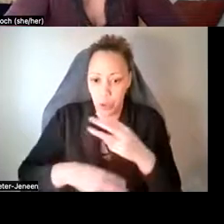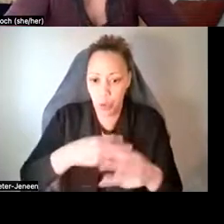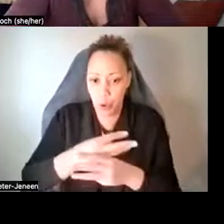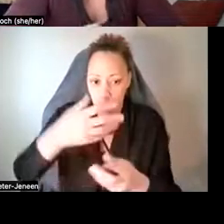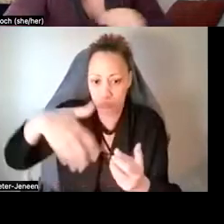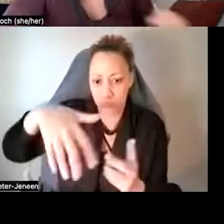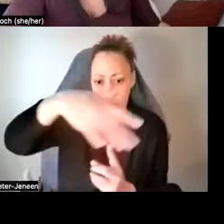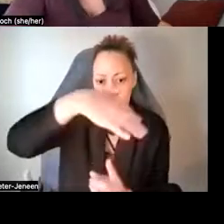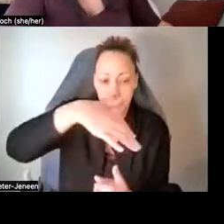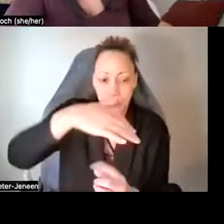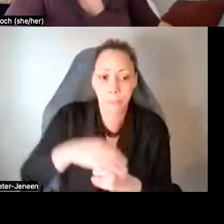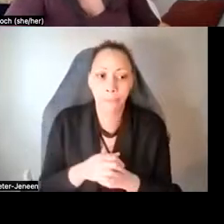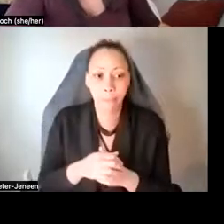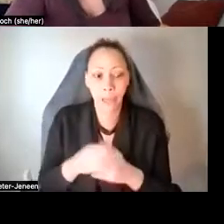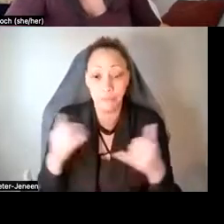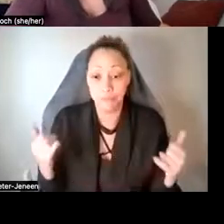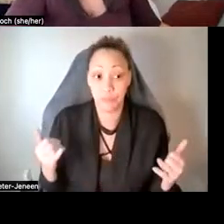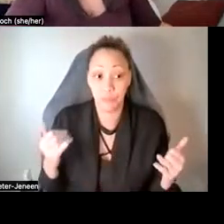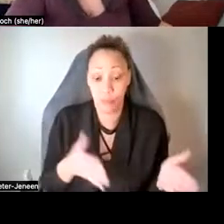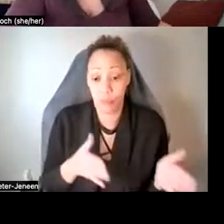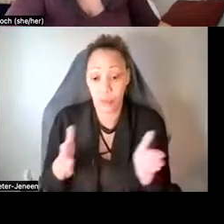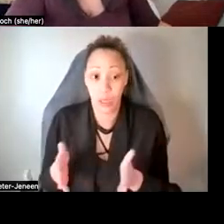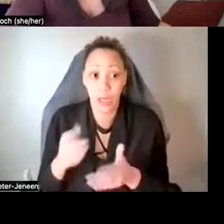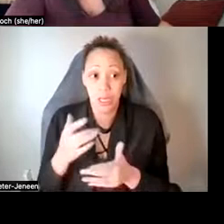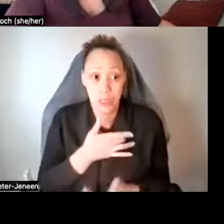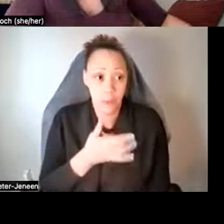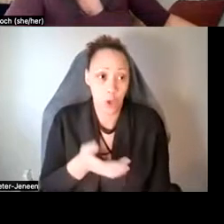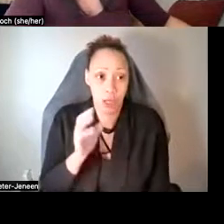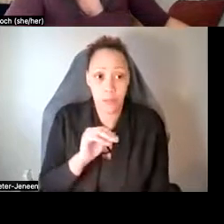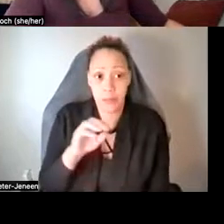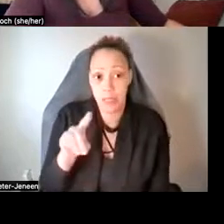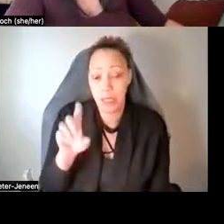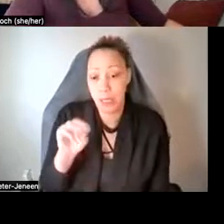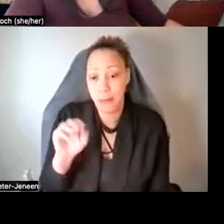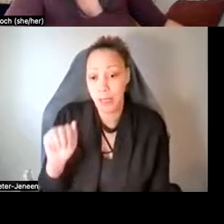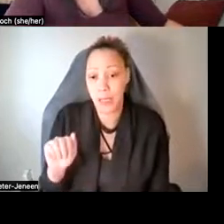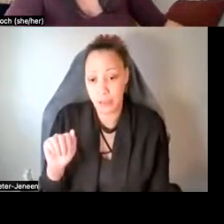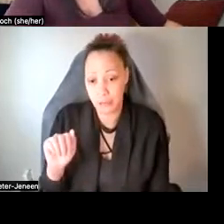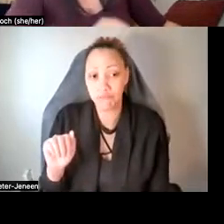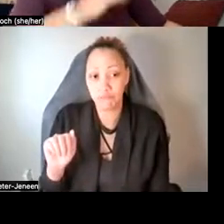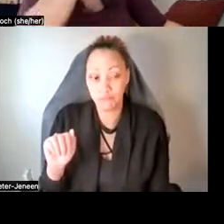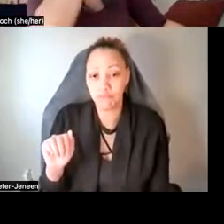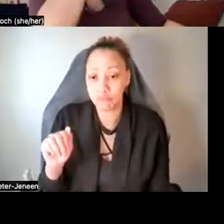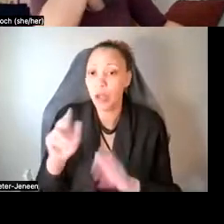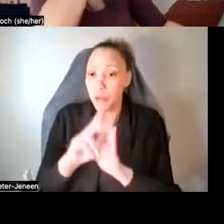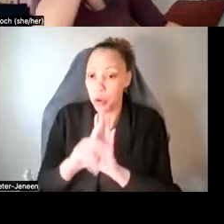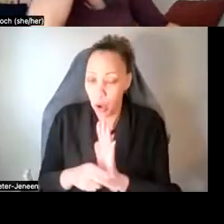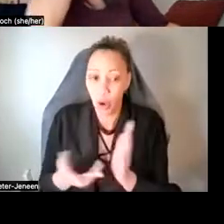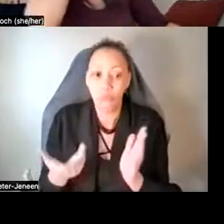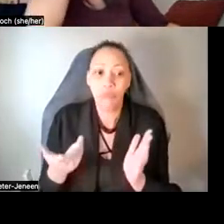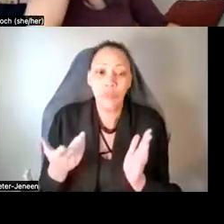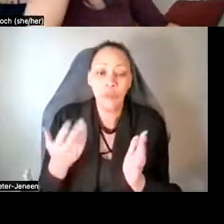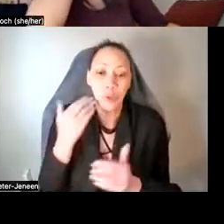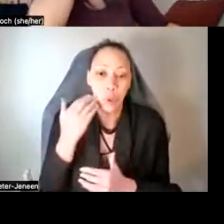Um, um, um, here, we have a typical MDMA protocol. Um, and so this is what it looks like when, uh, doing, um,